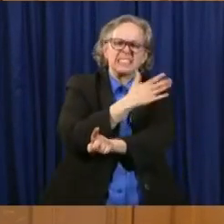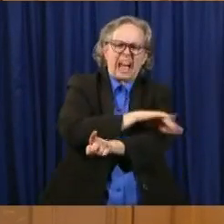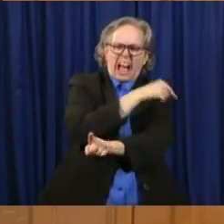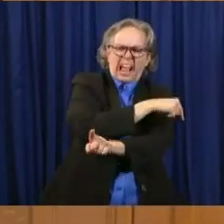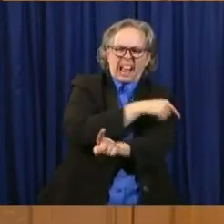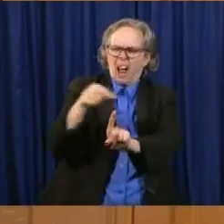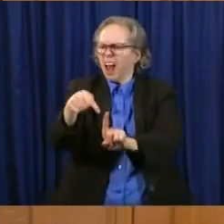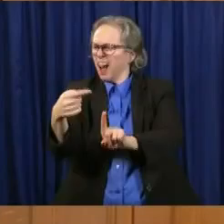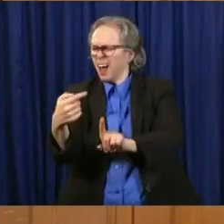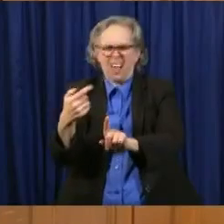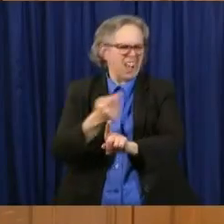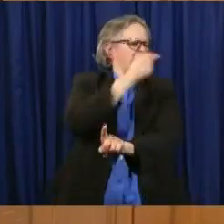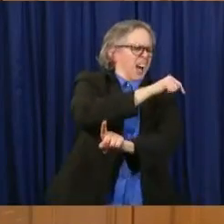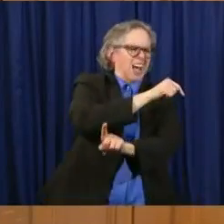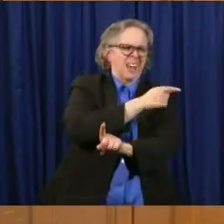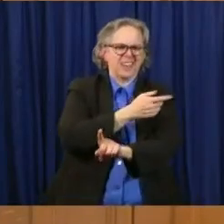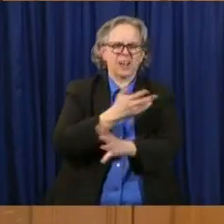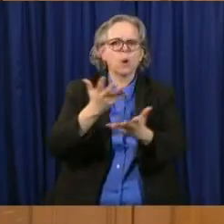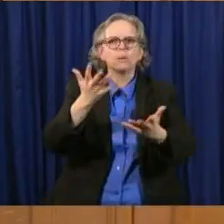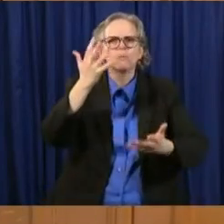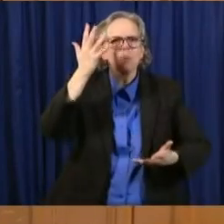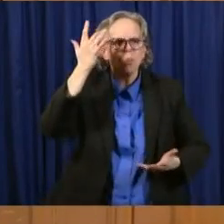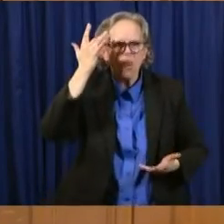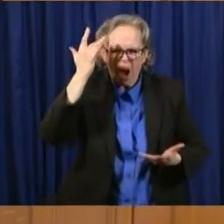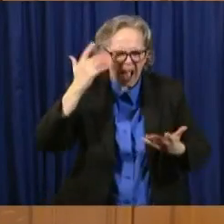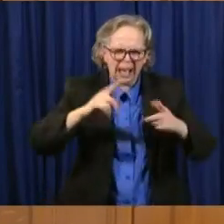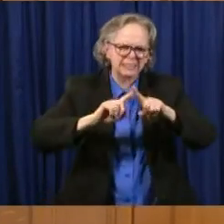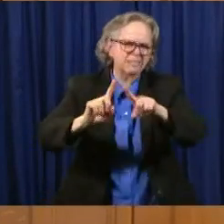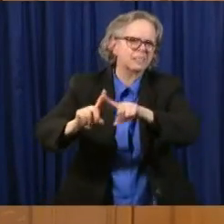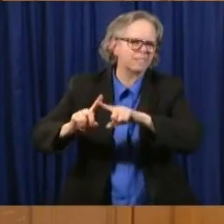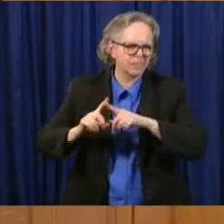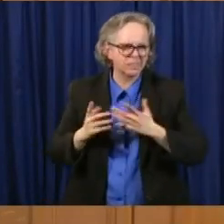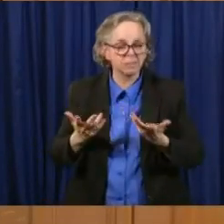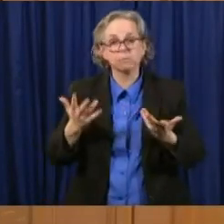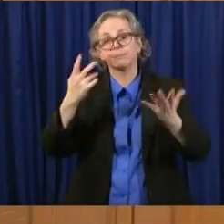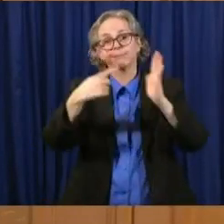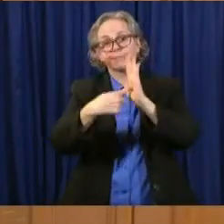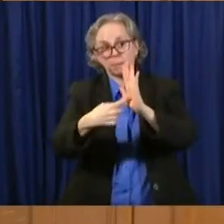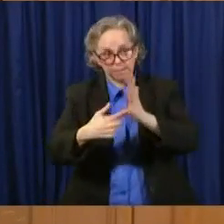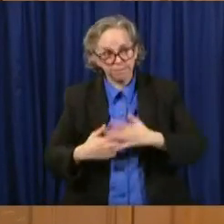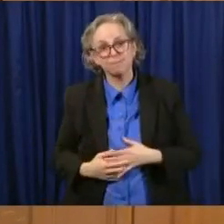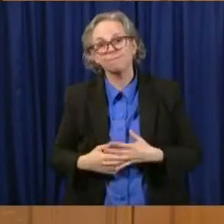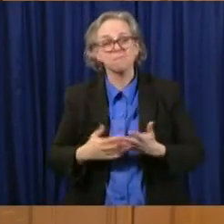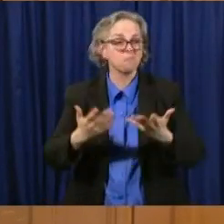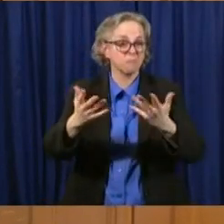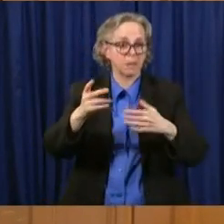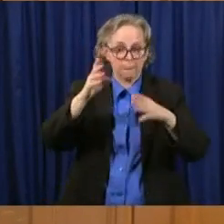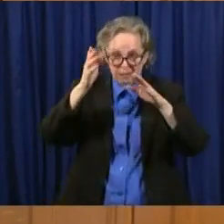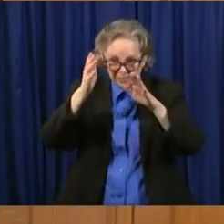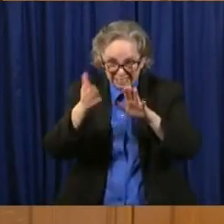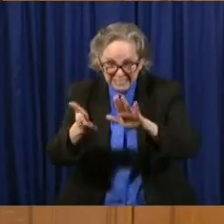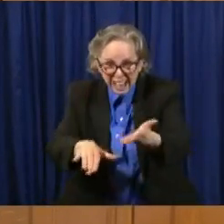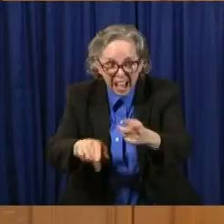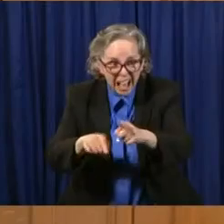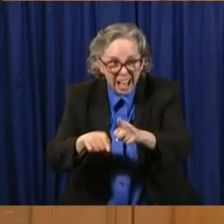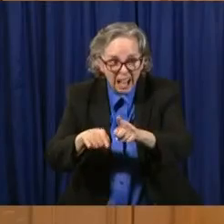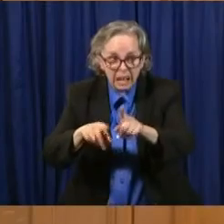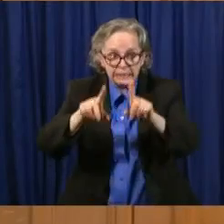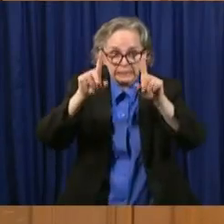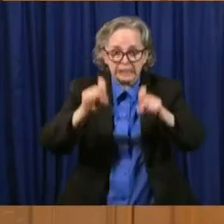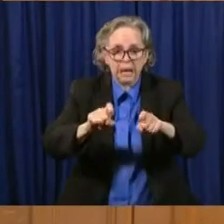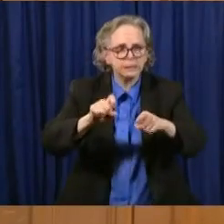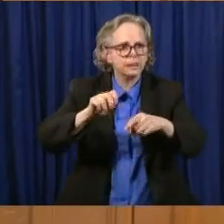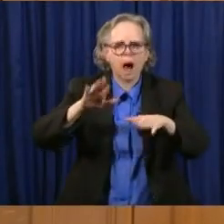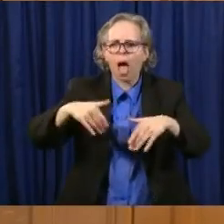Sometimes someone dies and their actual test result has not yet returned that has diagnosed them as being a COVID